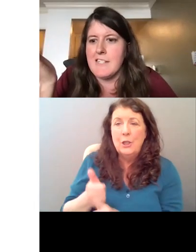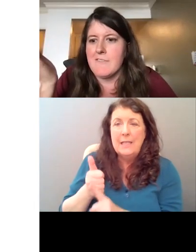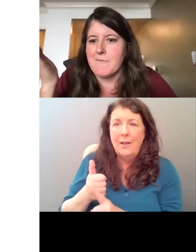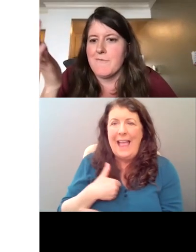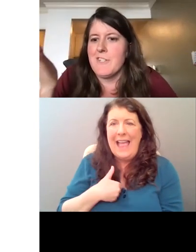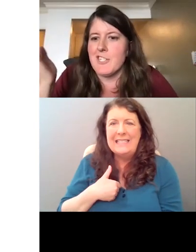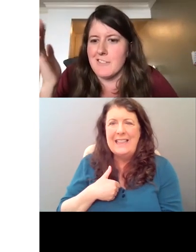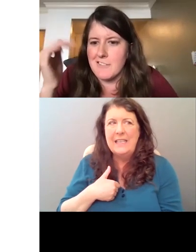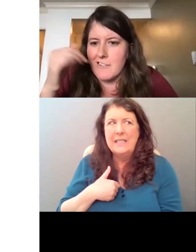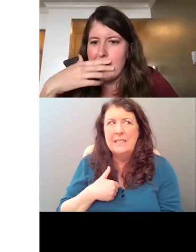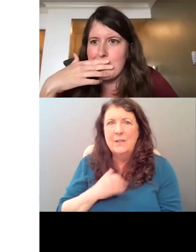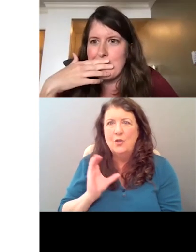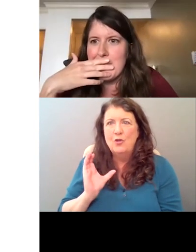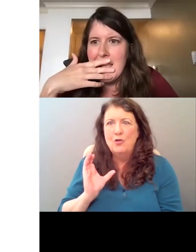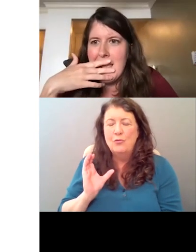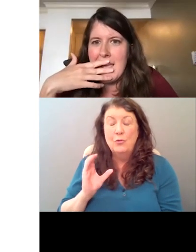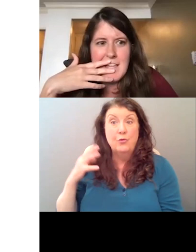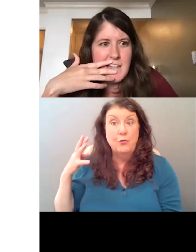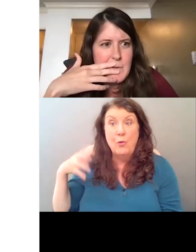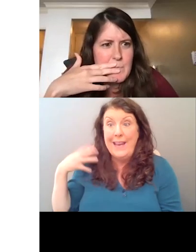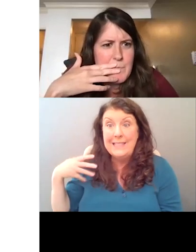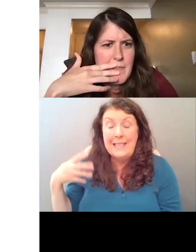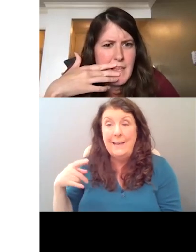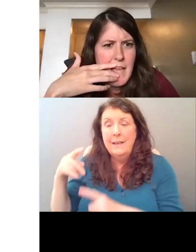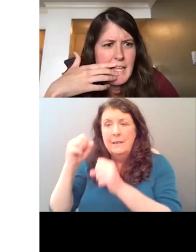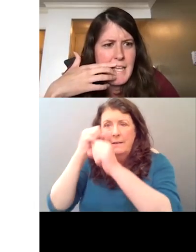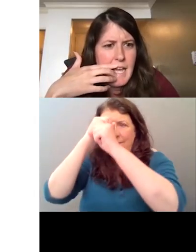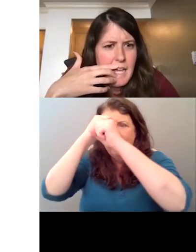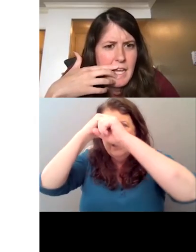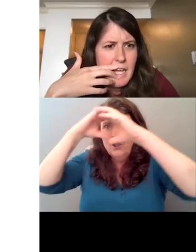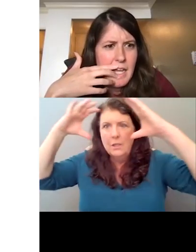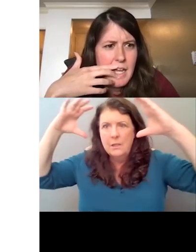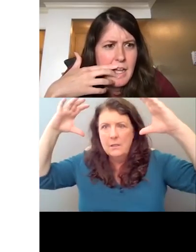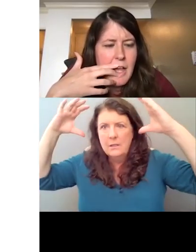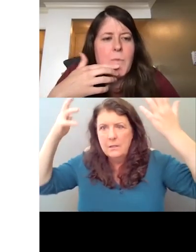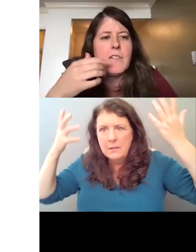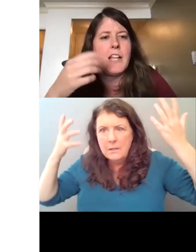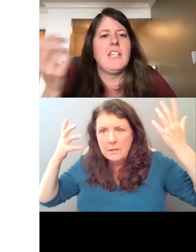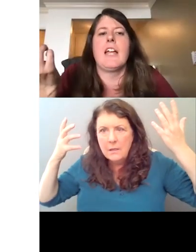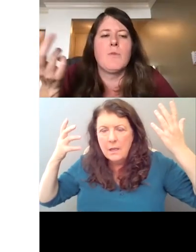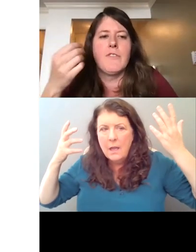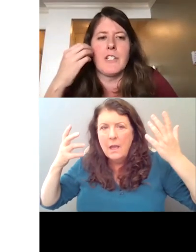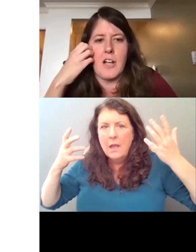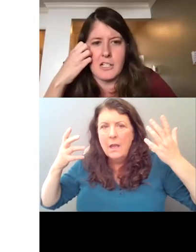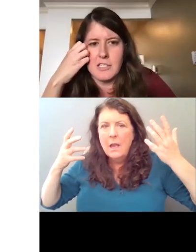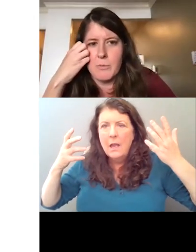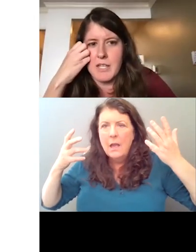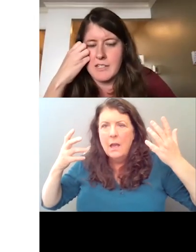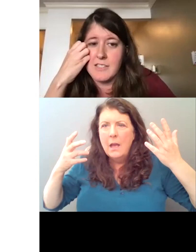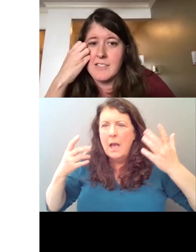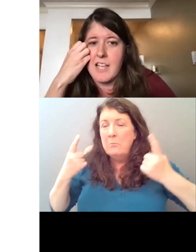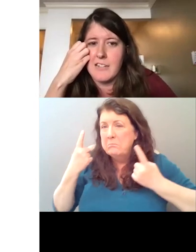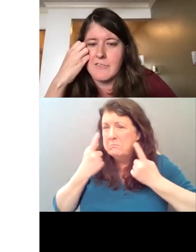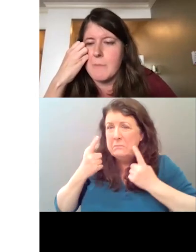this crazy vision. Um, and, um, I, yeah, I just wonder if you could talk a